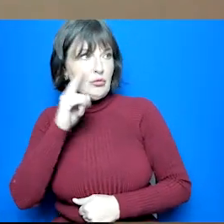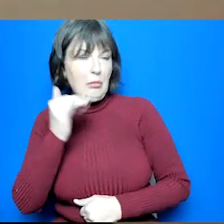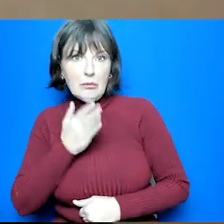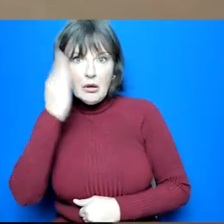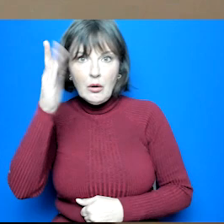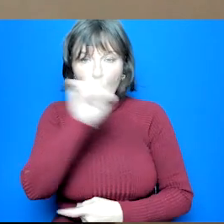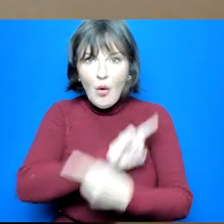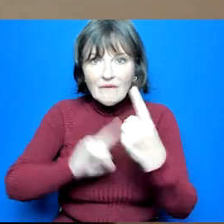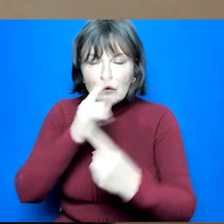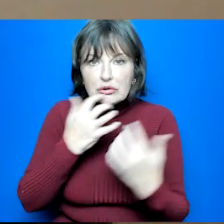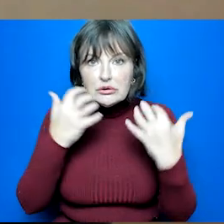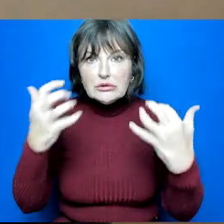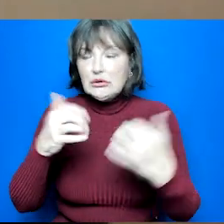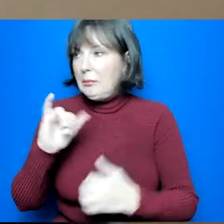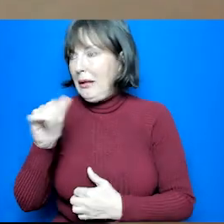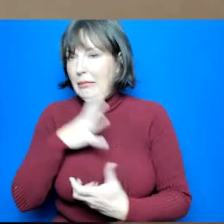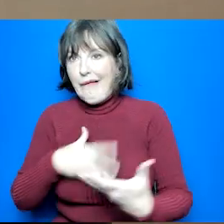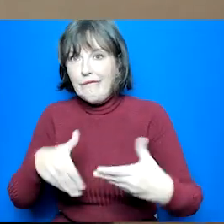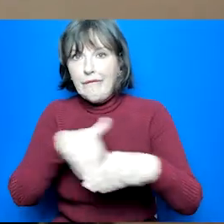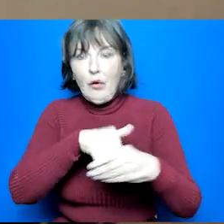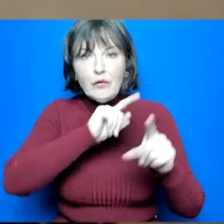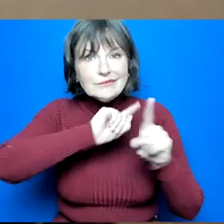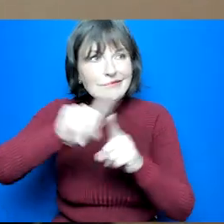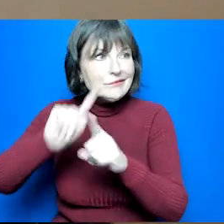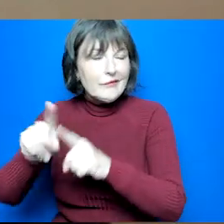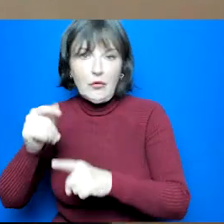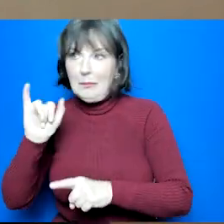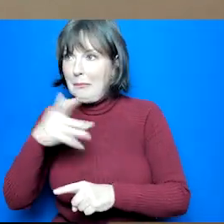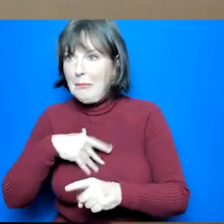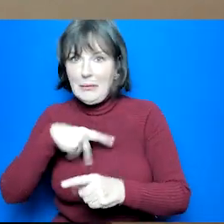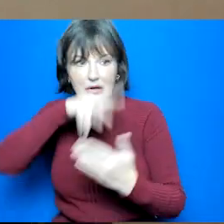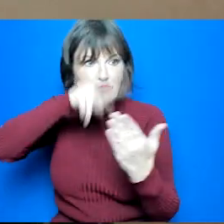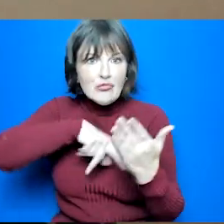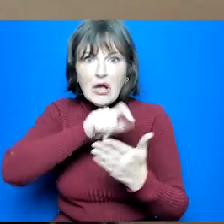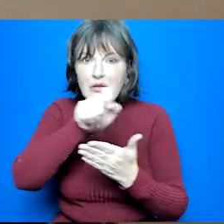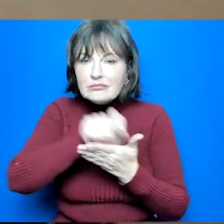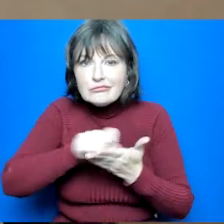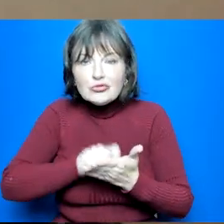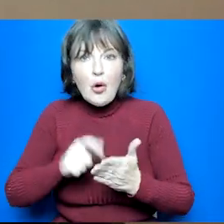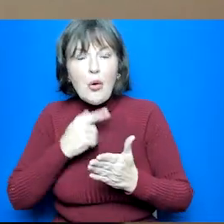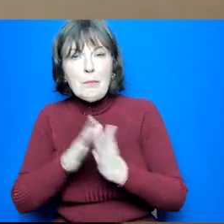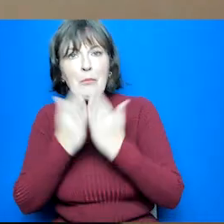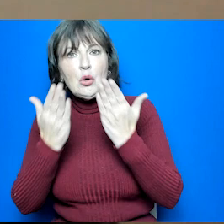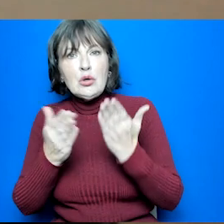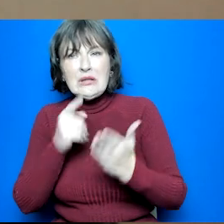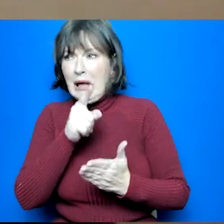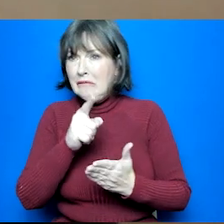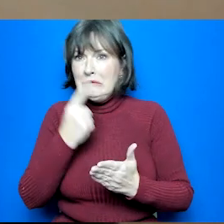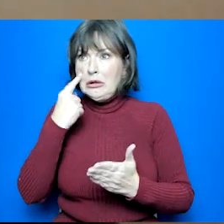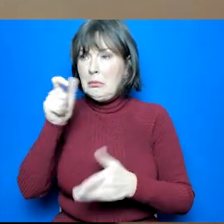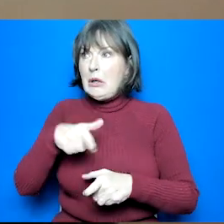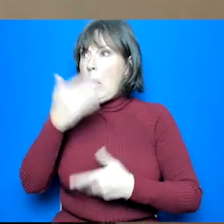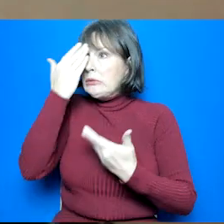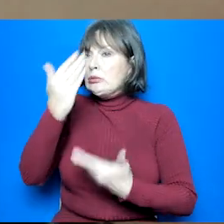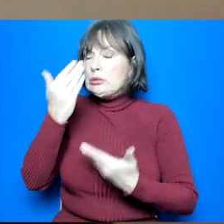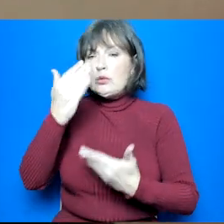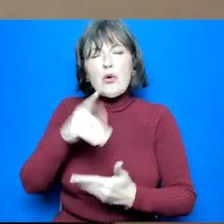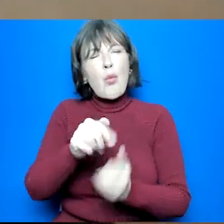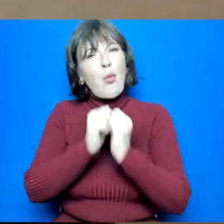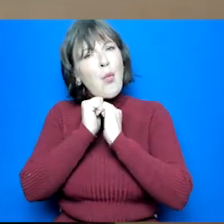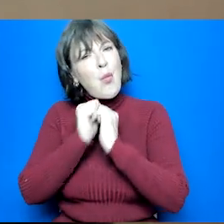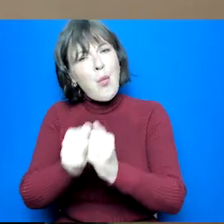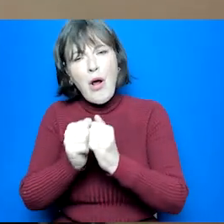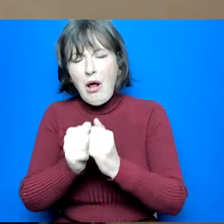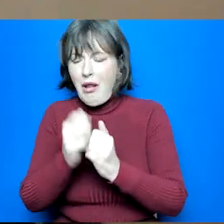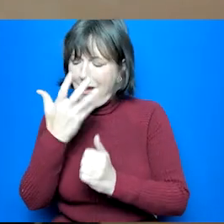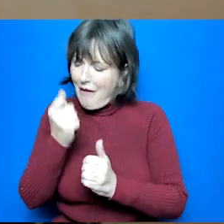so if your young person is feeling a bit confused about that and they'd like some support get them to make an appointment with their careers advisor who can